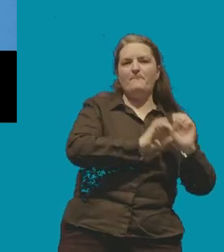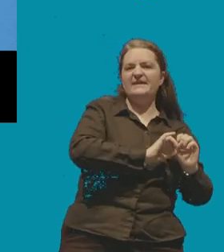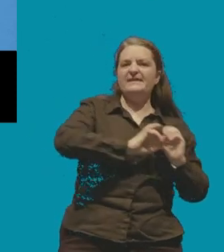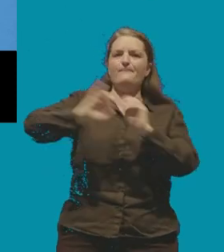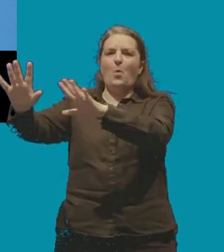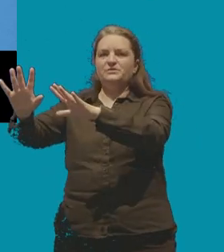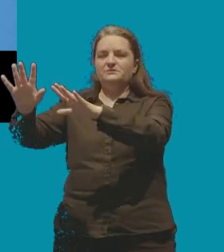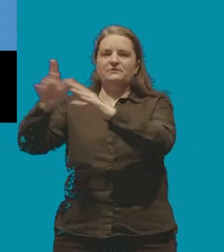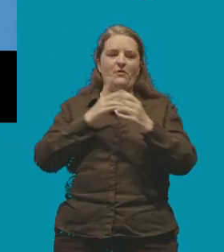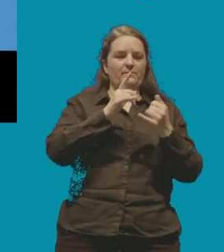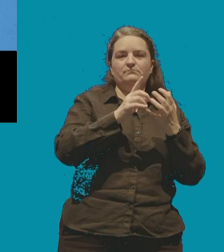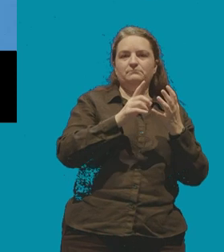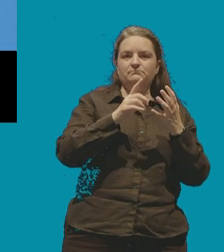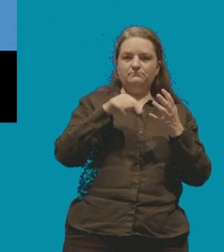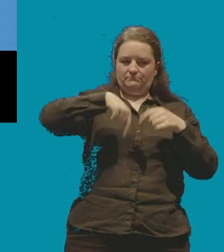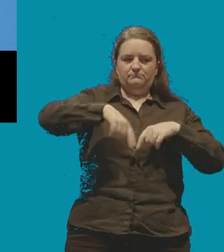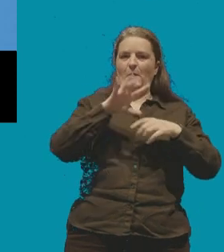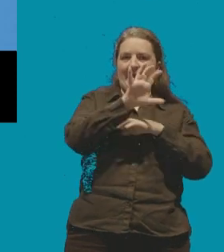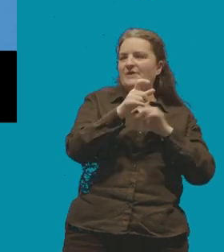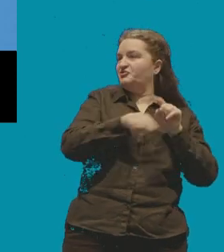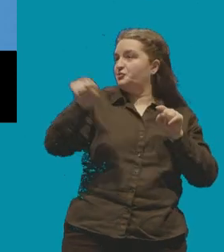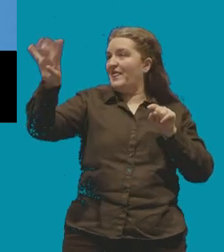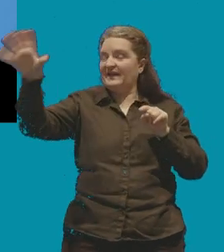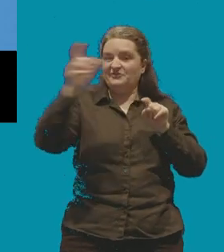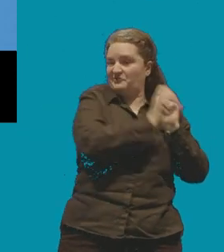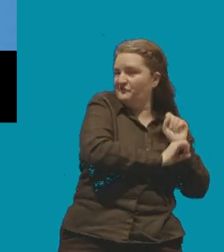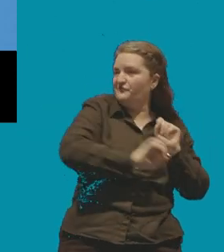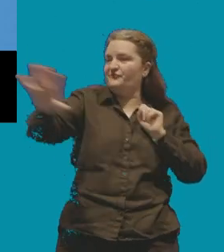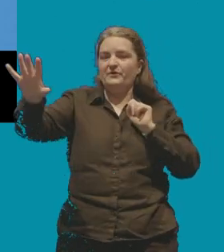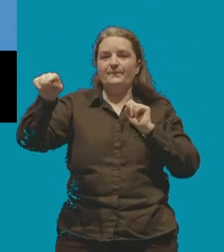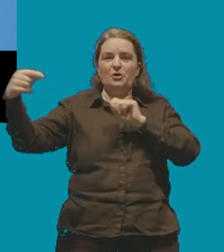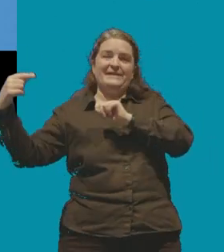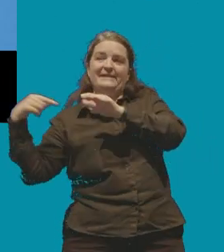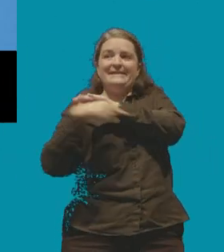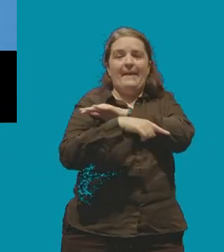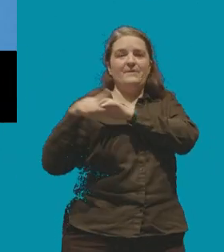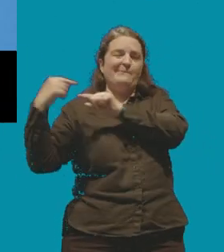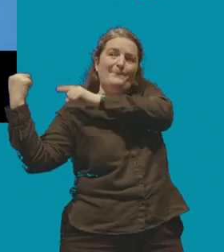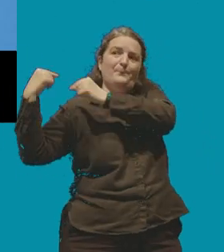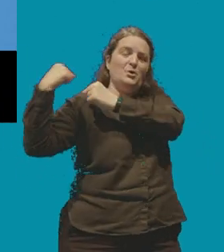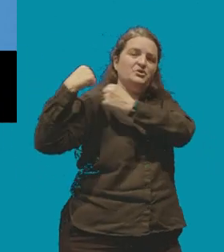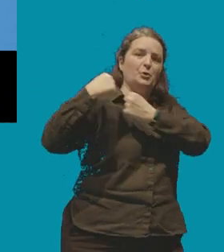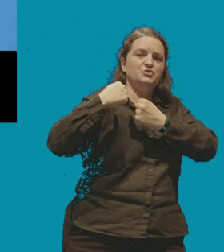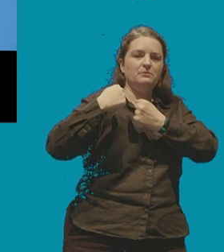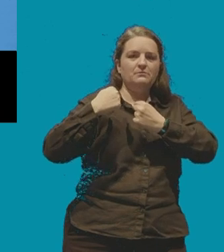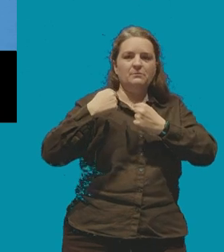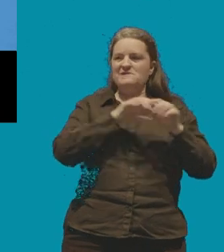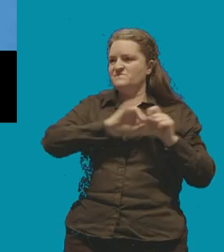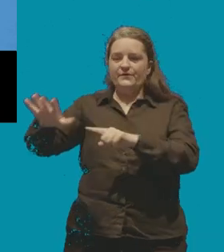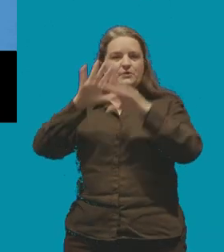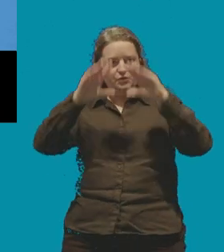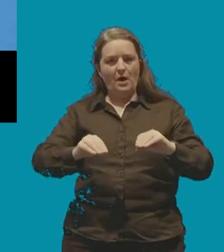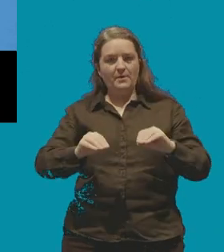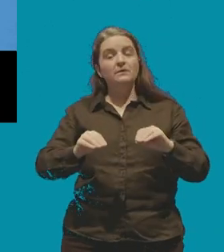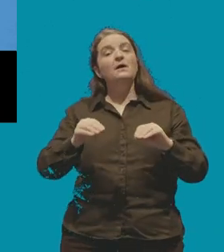by one country to a country from which they have fled their initial persecution and the supreme court confirmed beyond